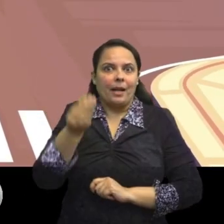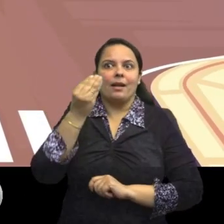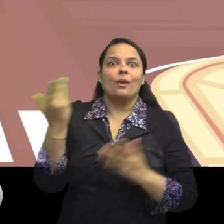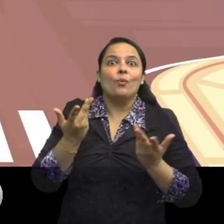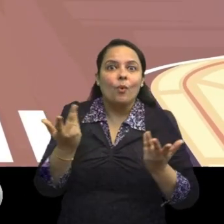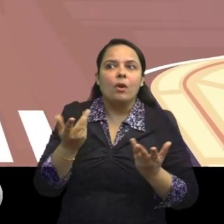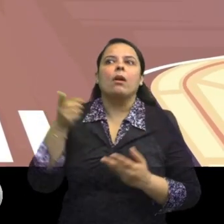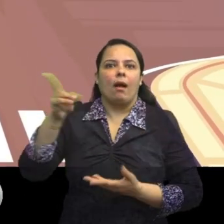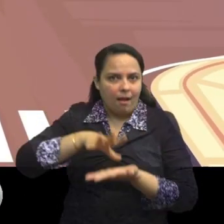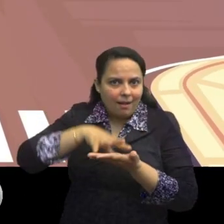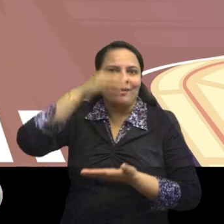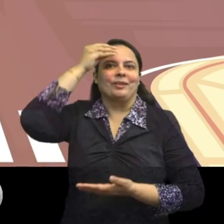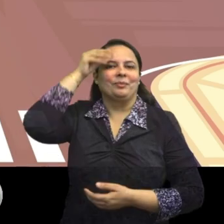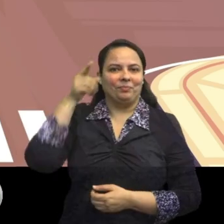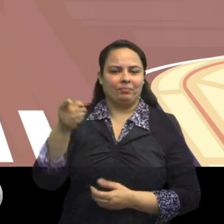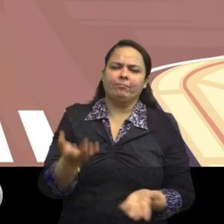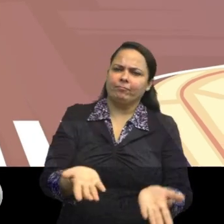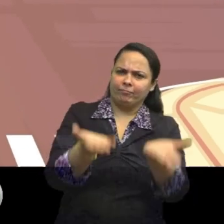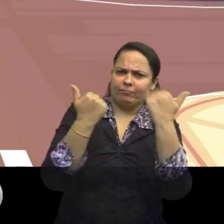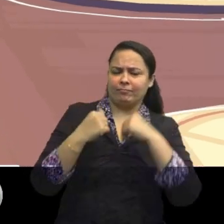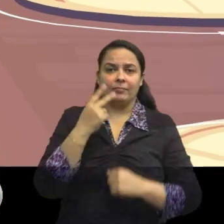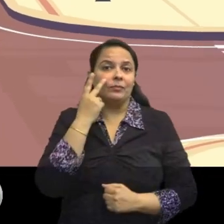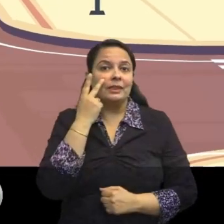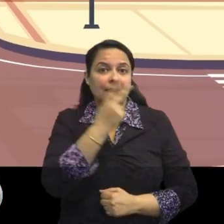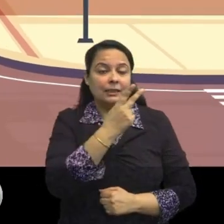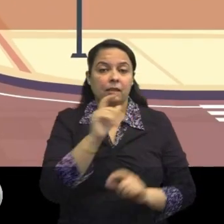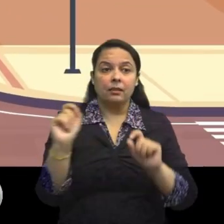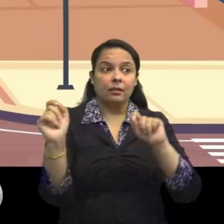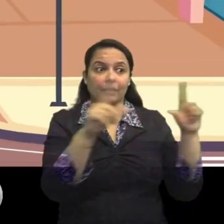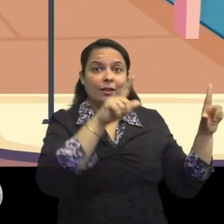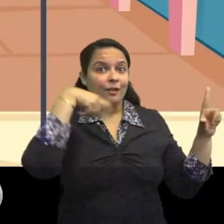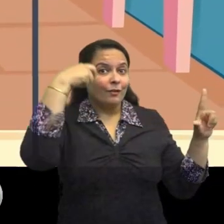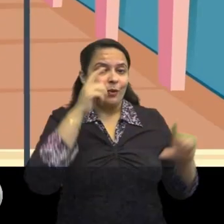only when there is red light for vehicles.